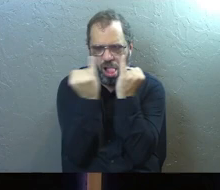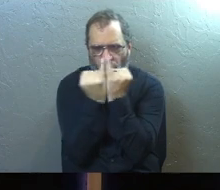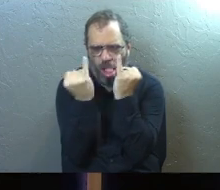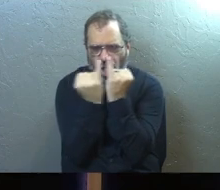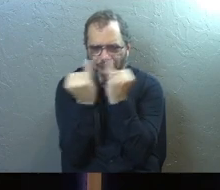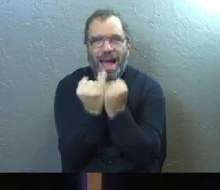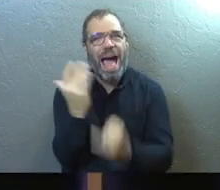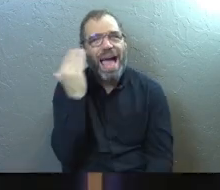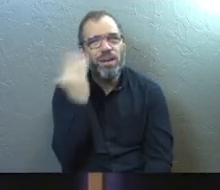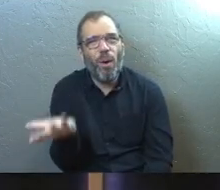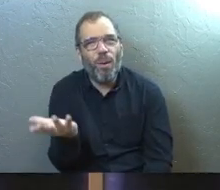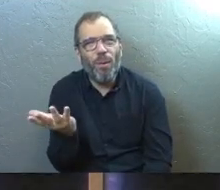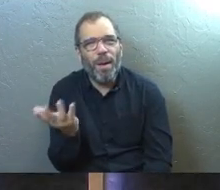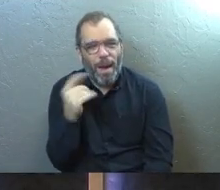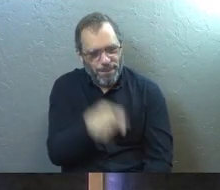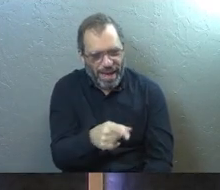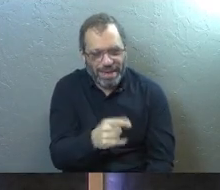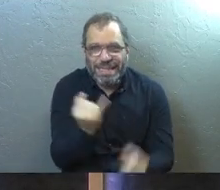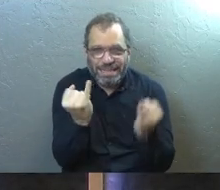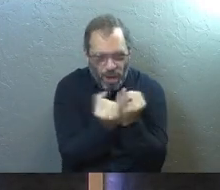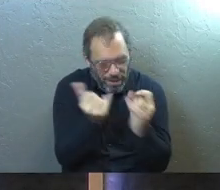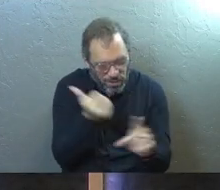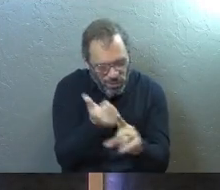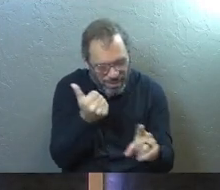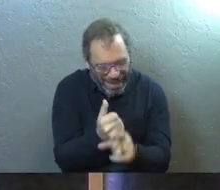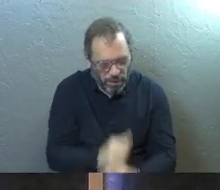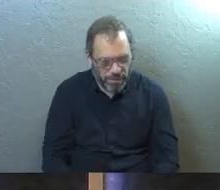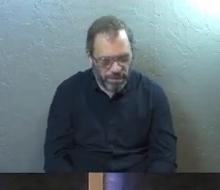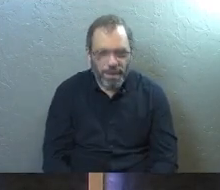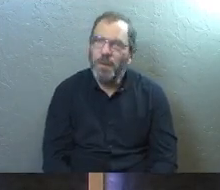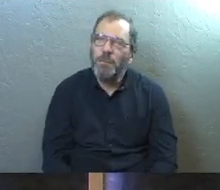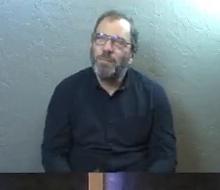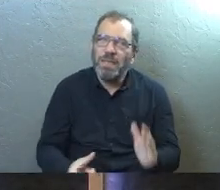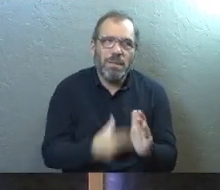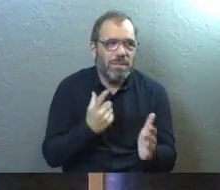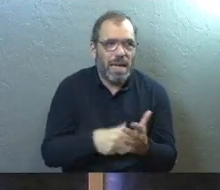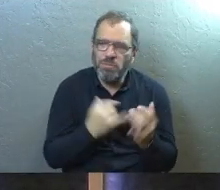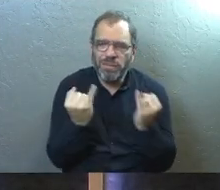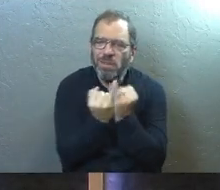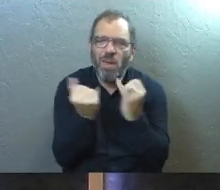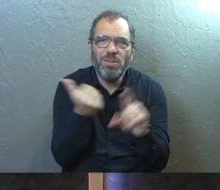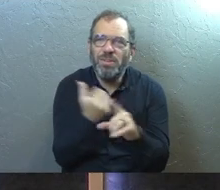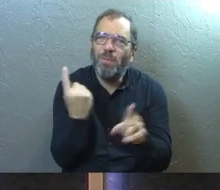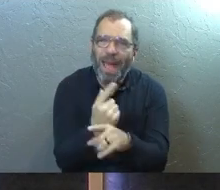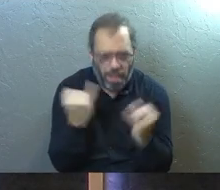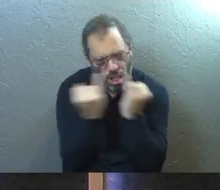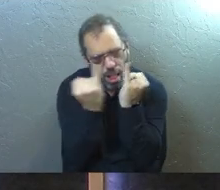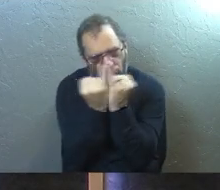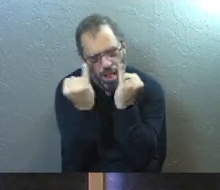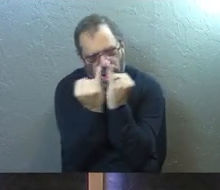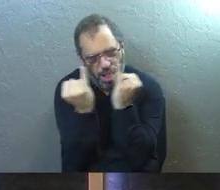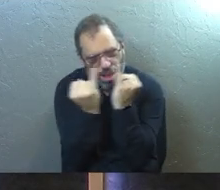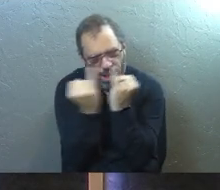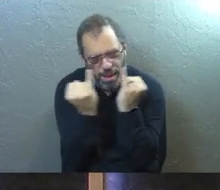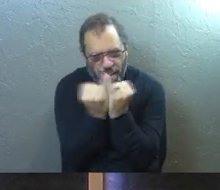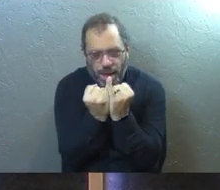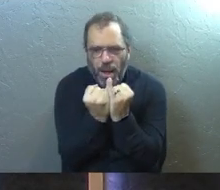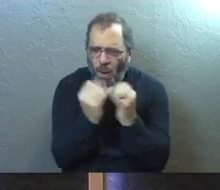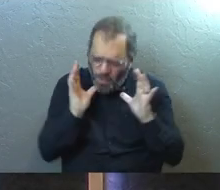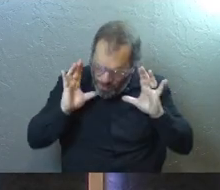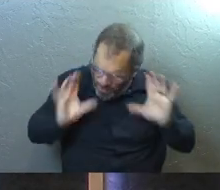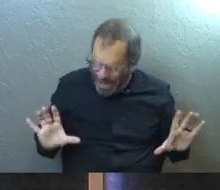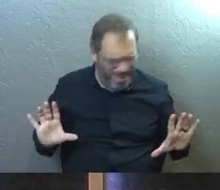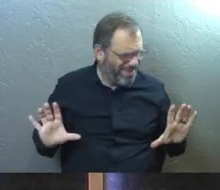but he's talking to himself. And sometimes you got to do that with yourself, right? Sometimes you got to say,